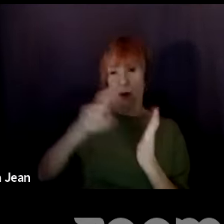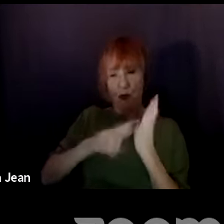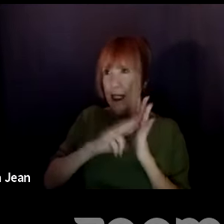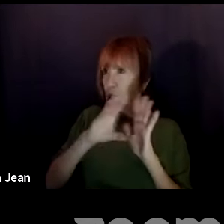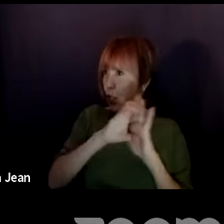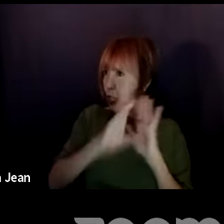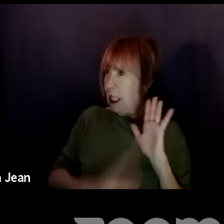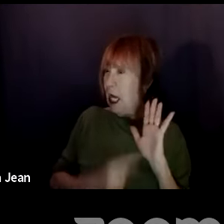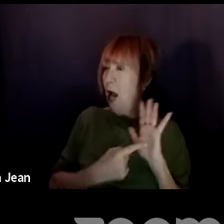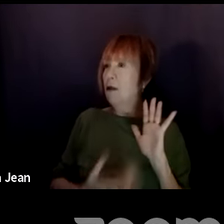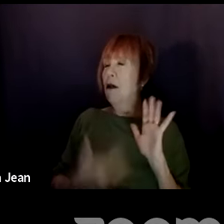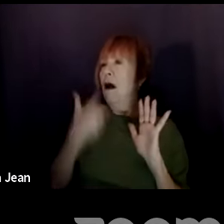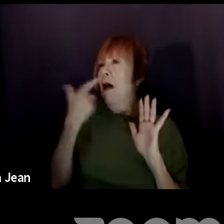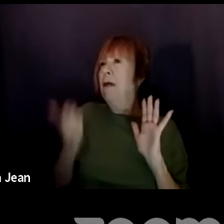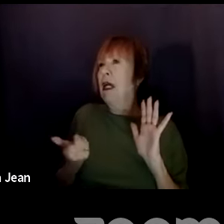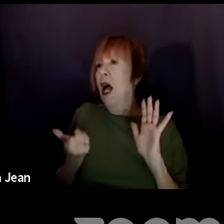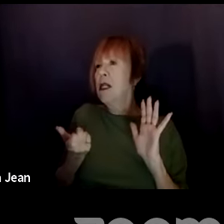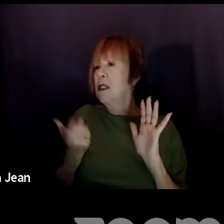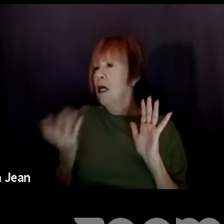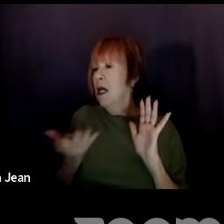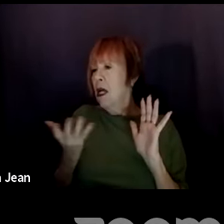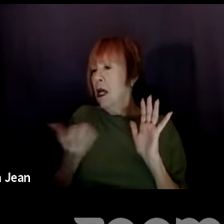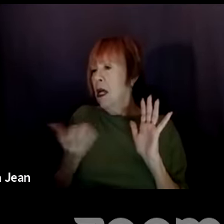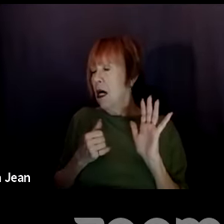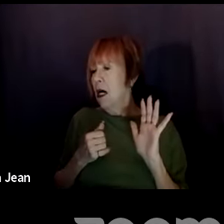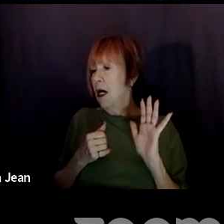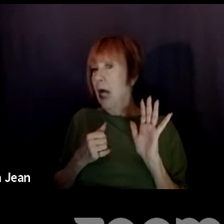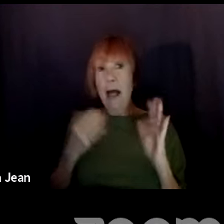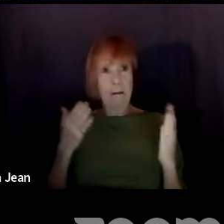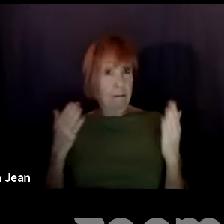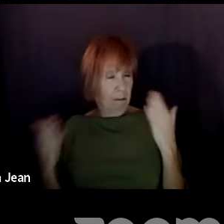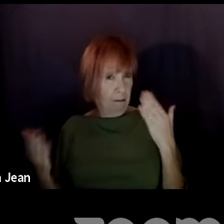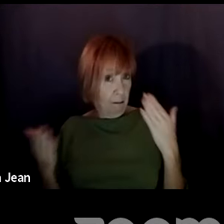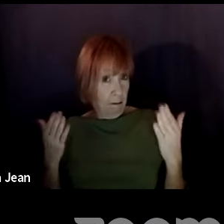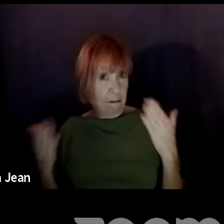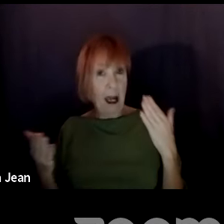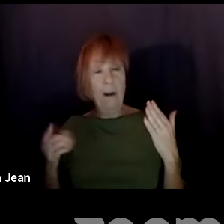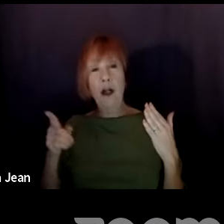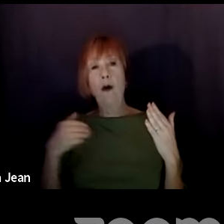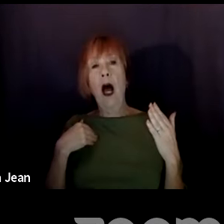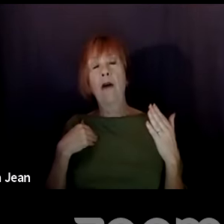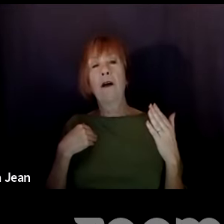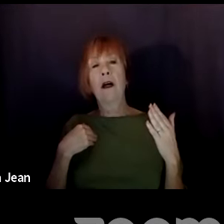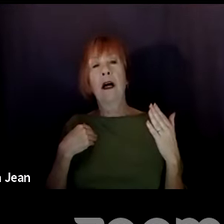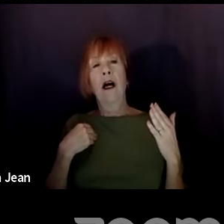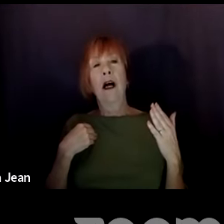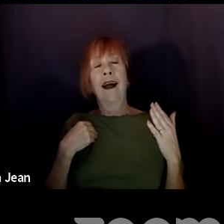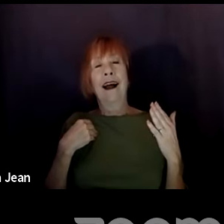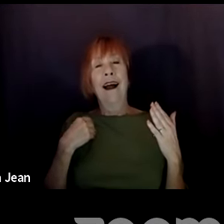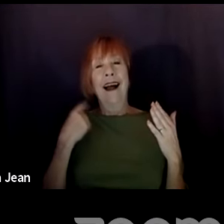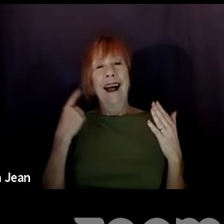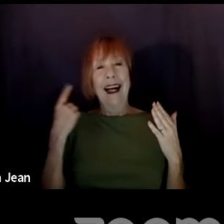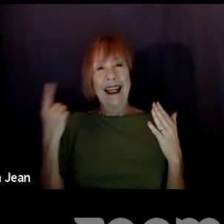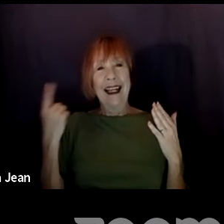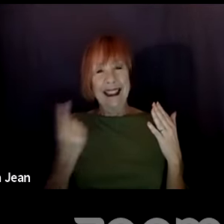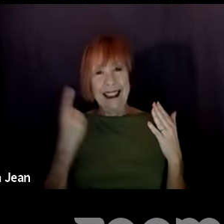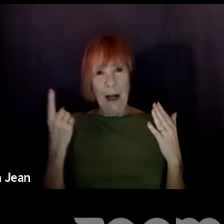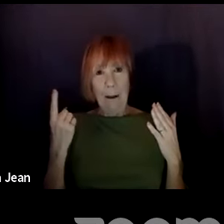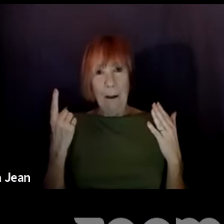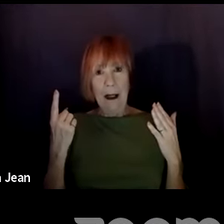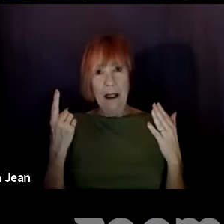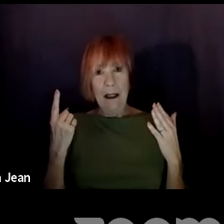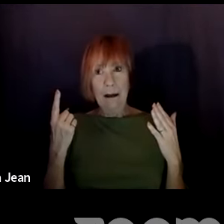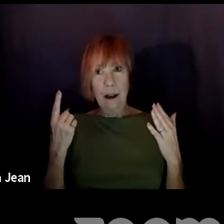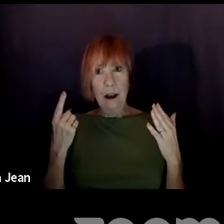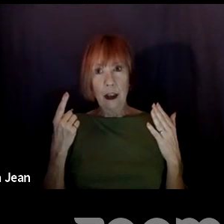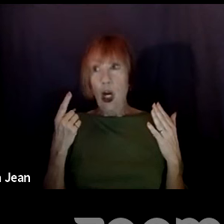character because, um, and maybe you have somebody who, you know, a friend that, know, who is